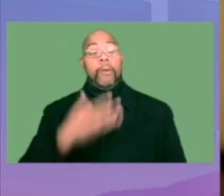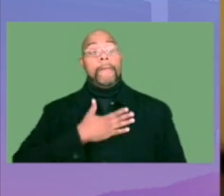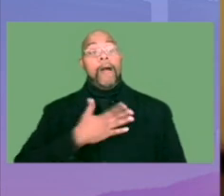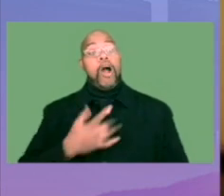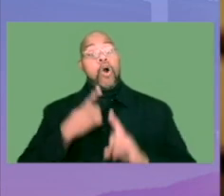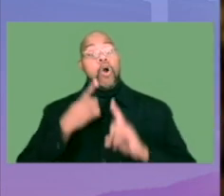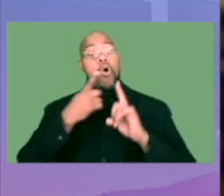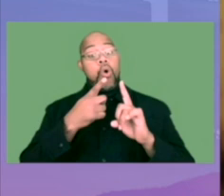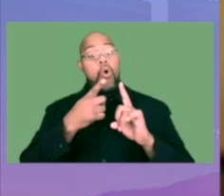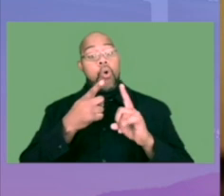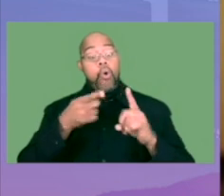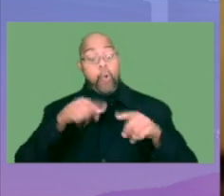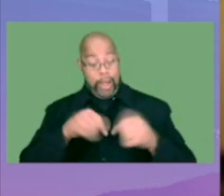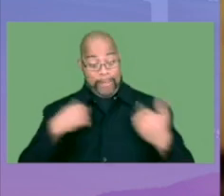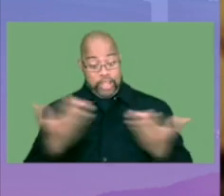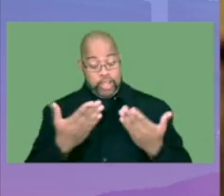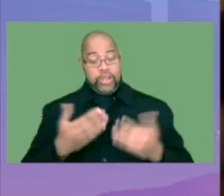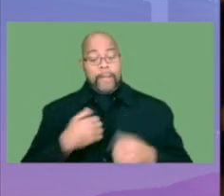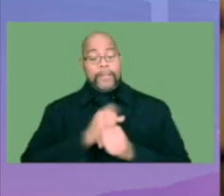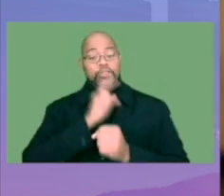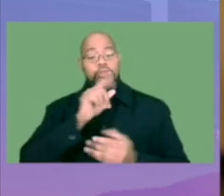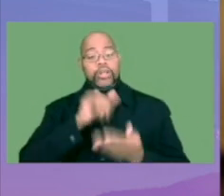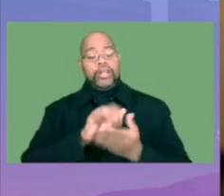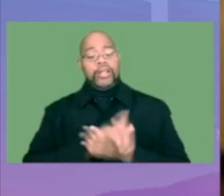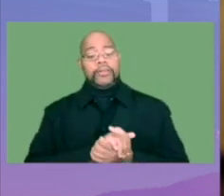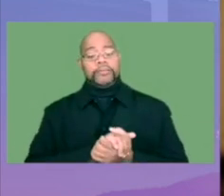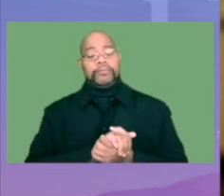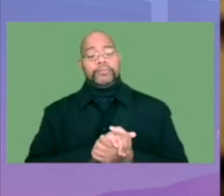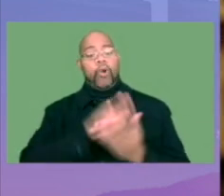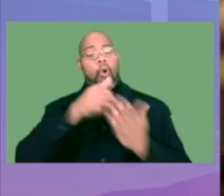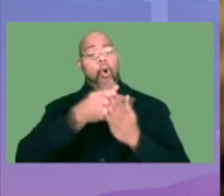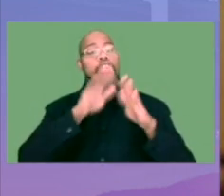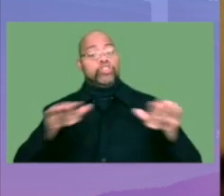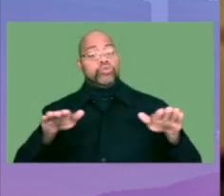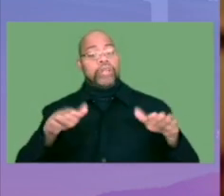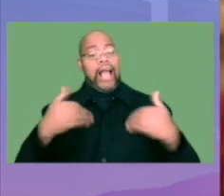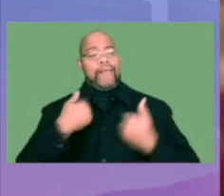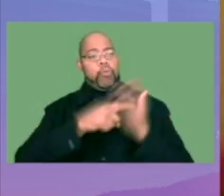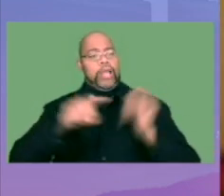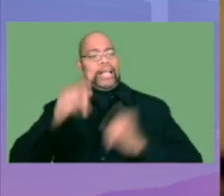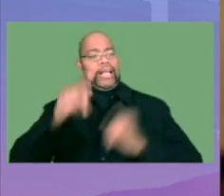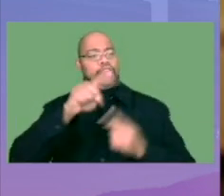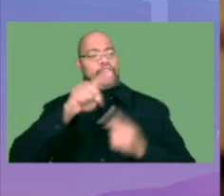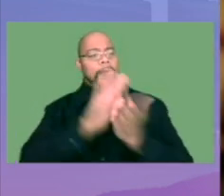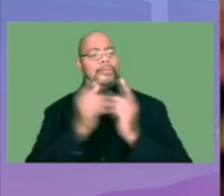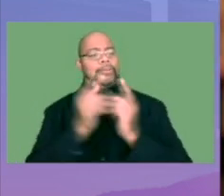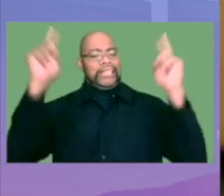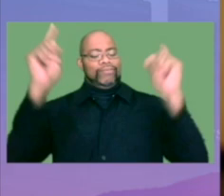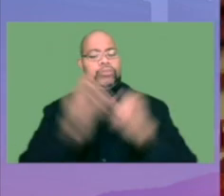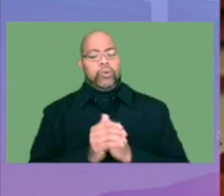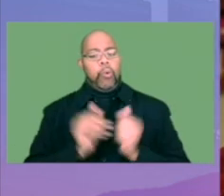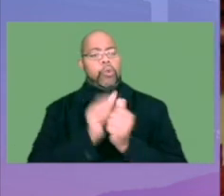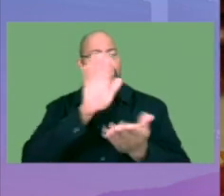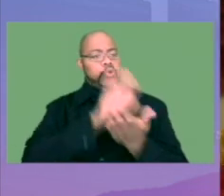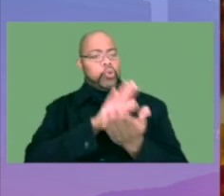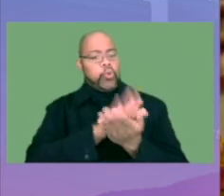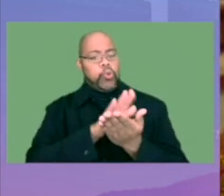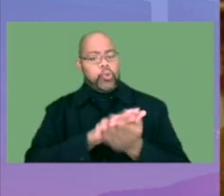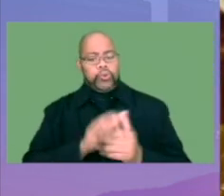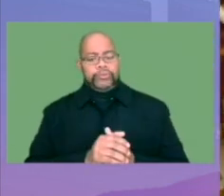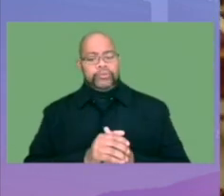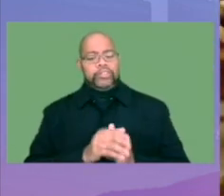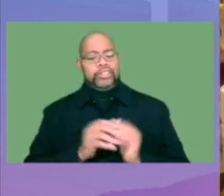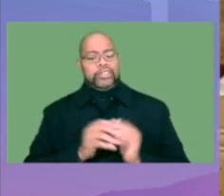So my goal while here is to make sure that all children have what they need to do successfully with their